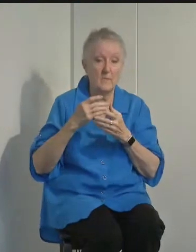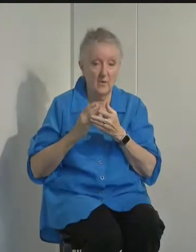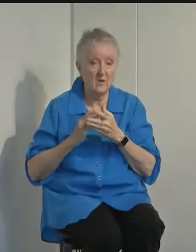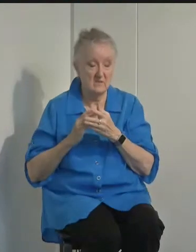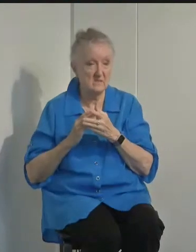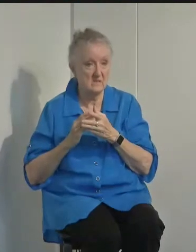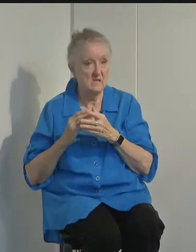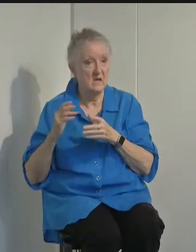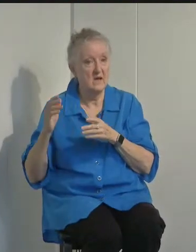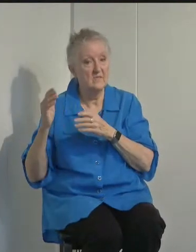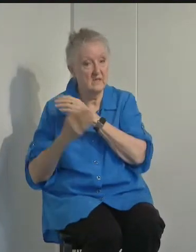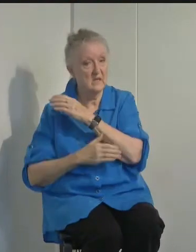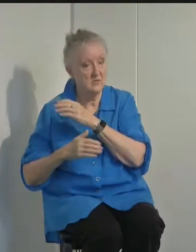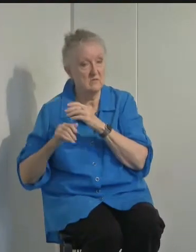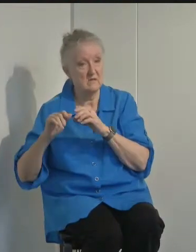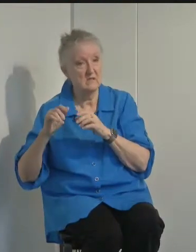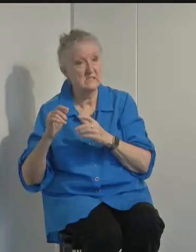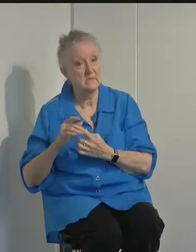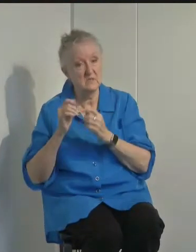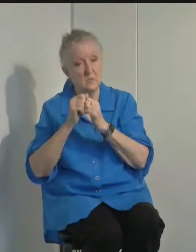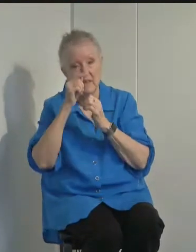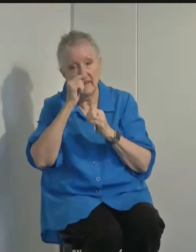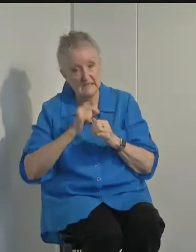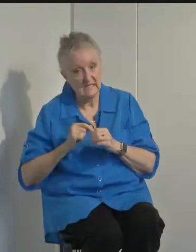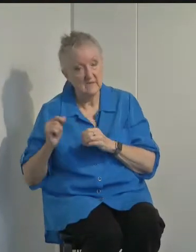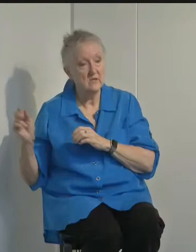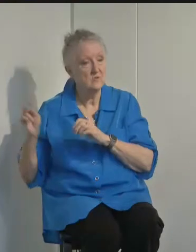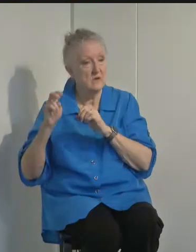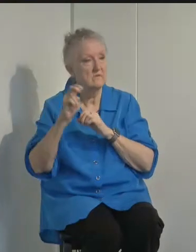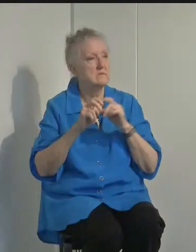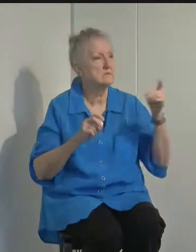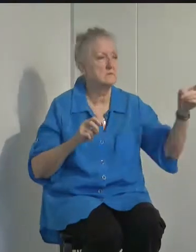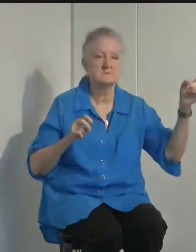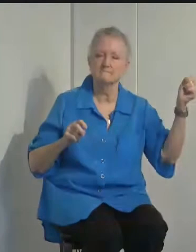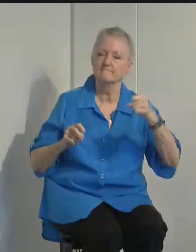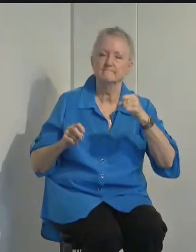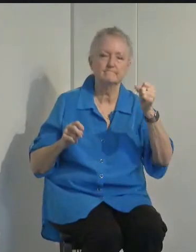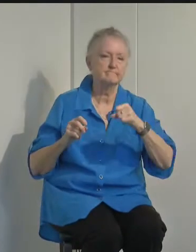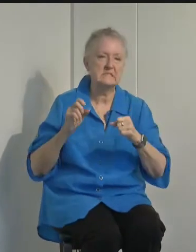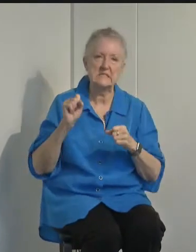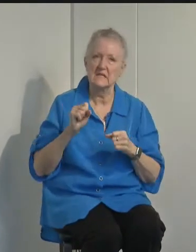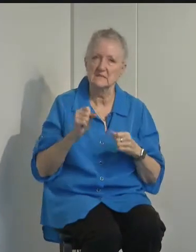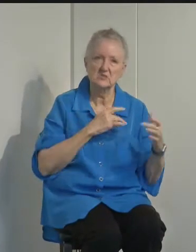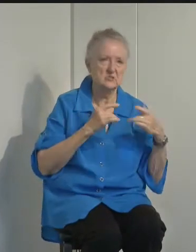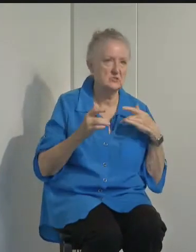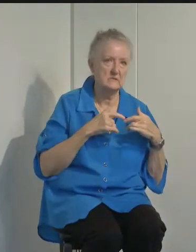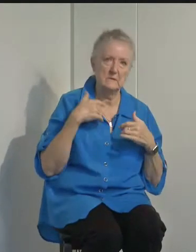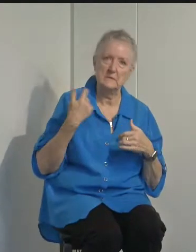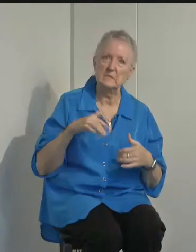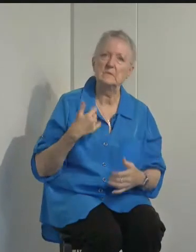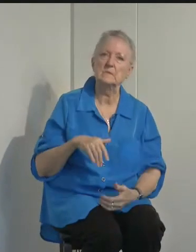with Thanksgiving? Absolutely, that's very concerning.